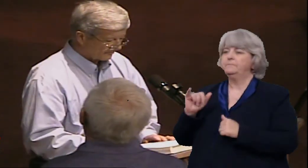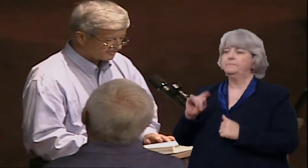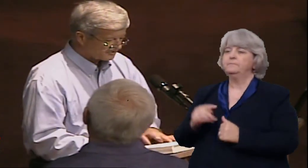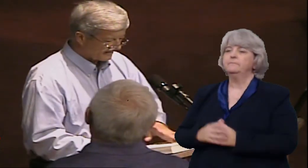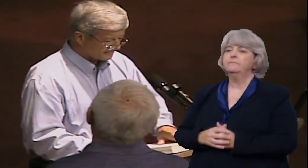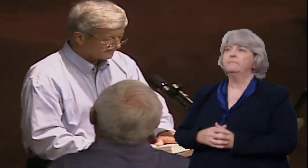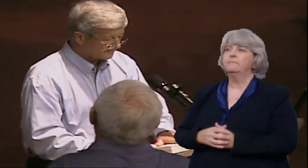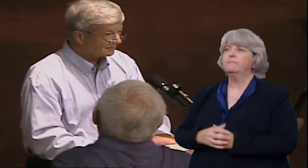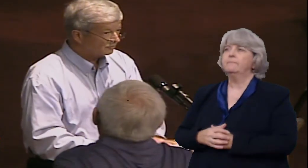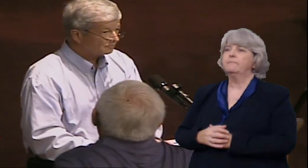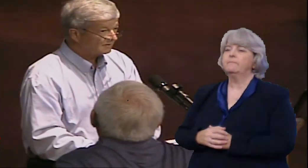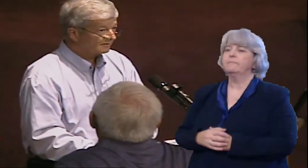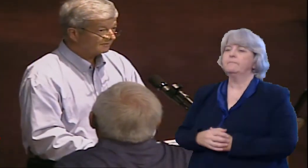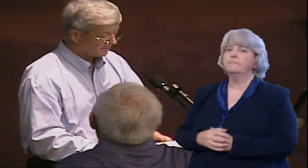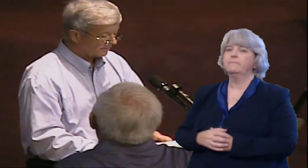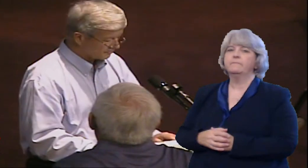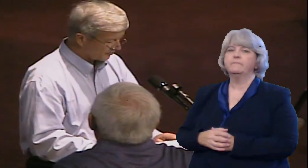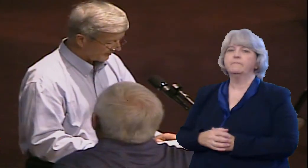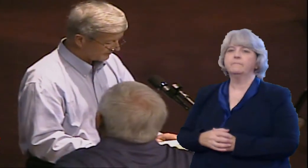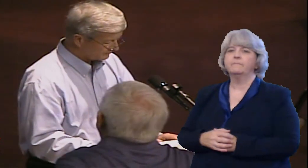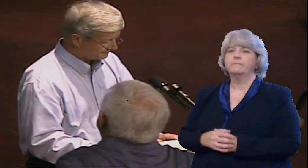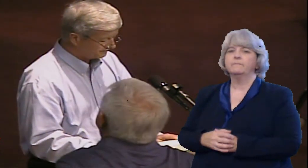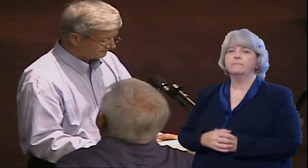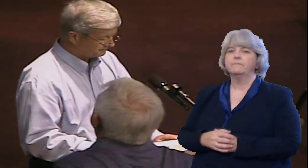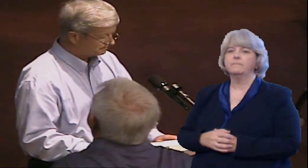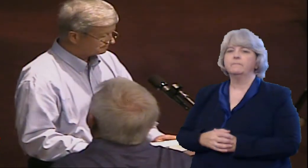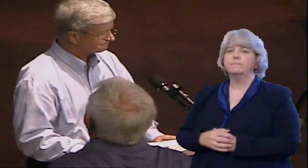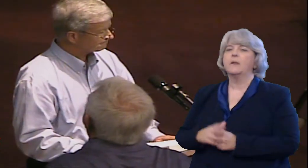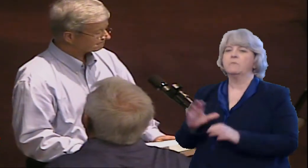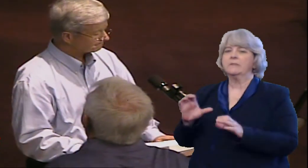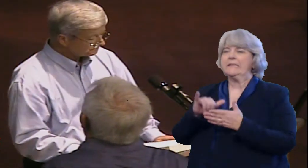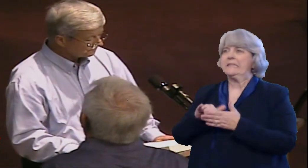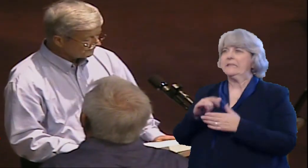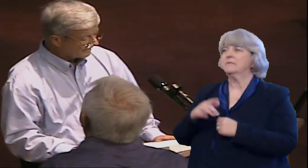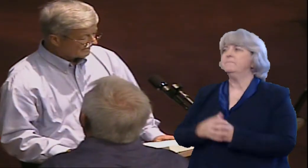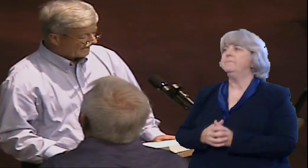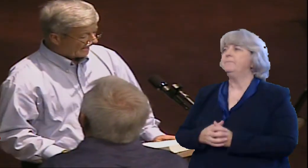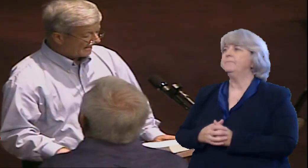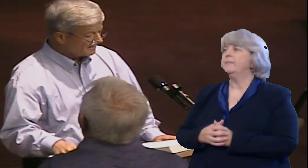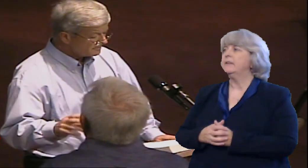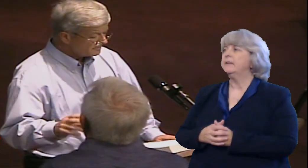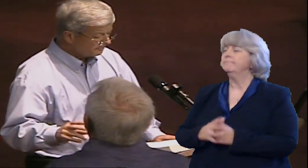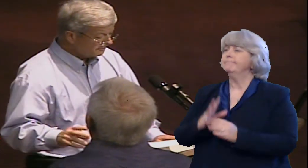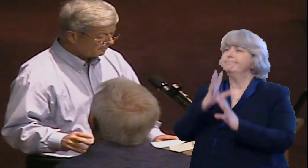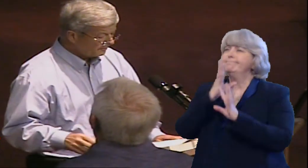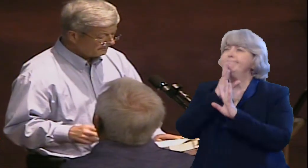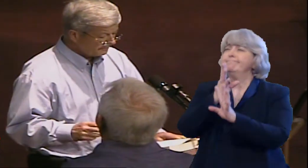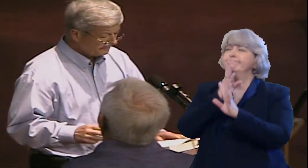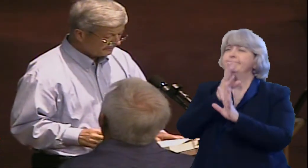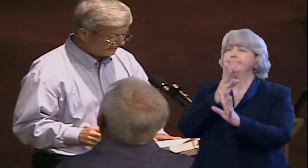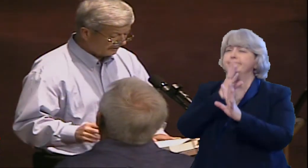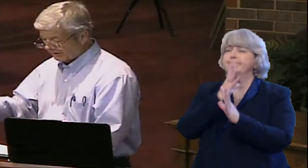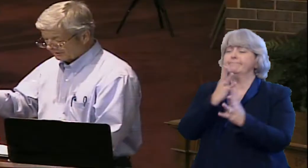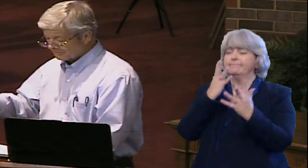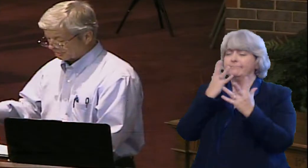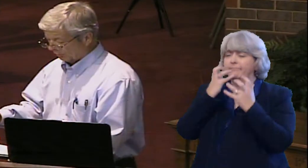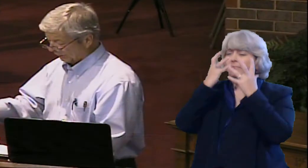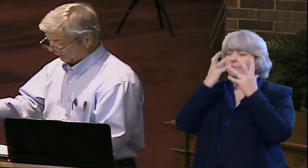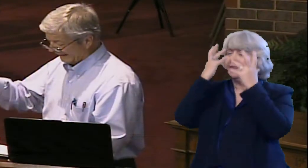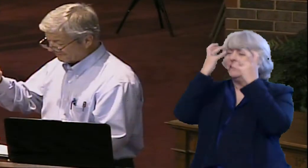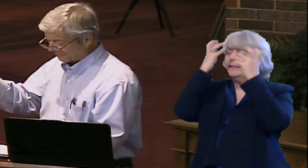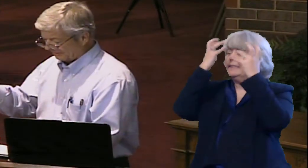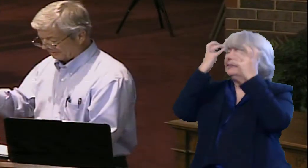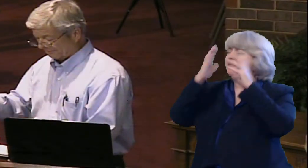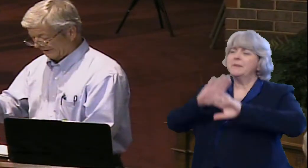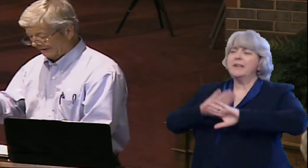trust and